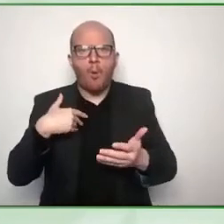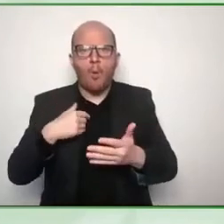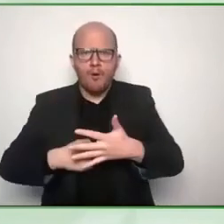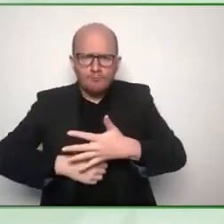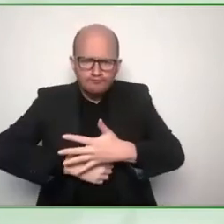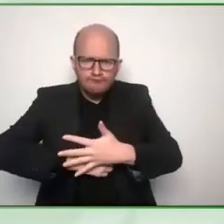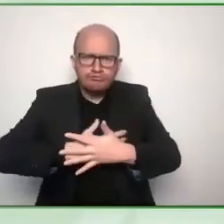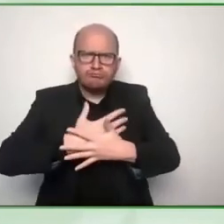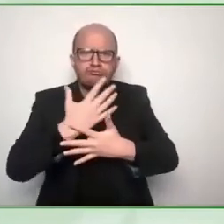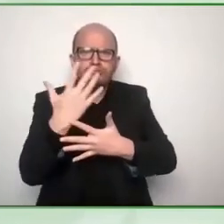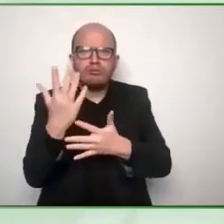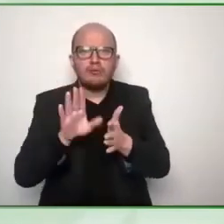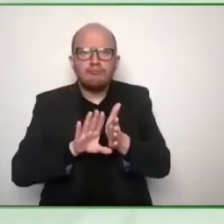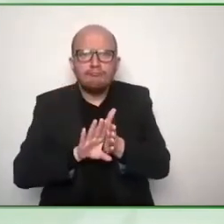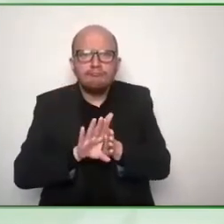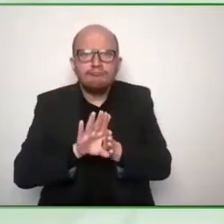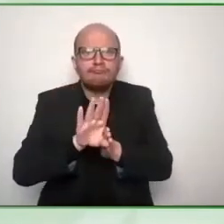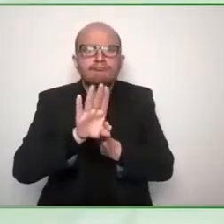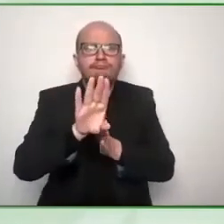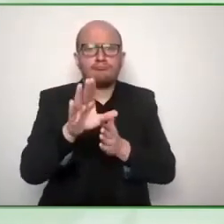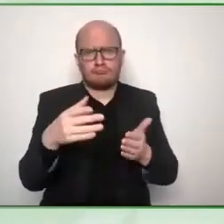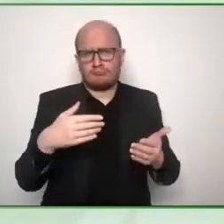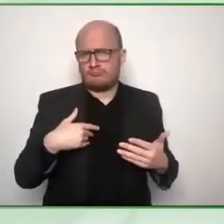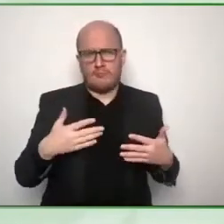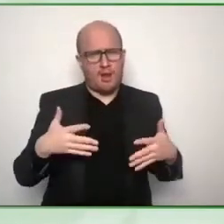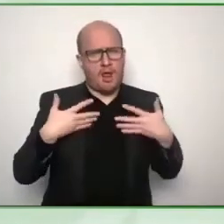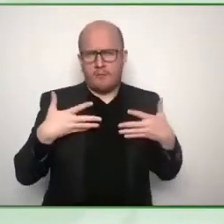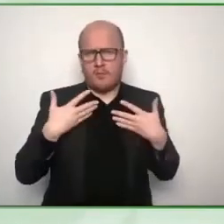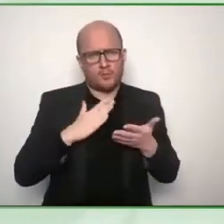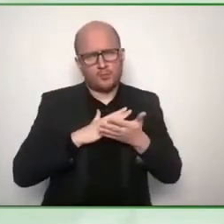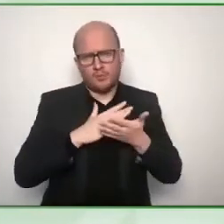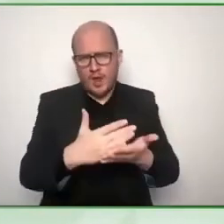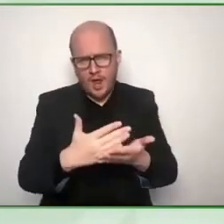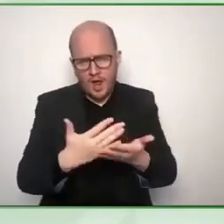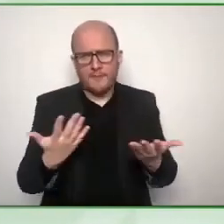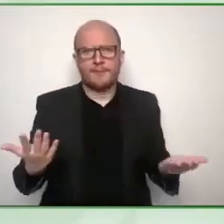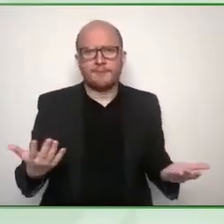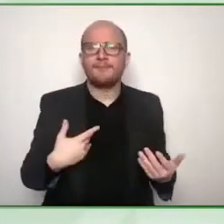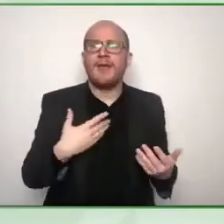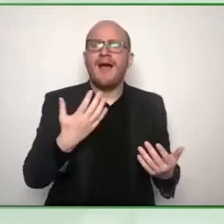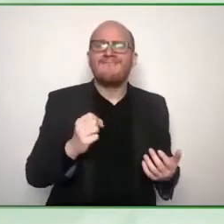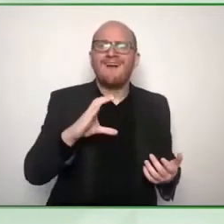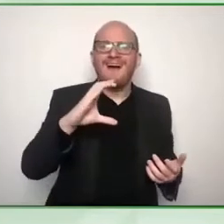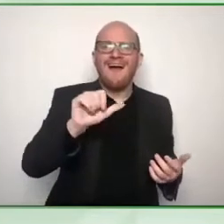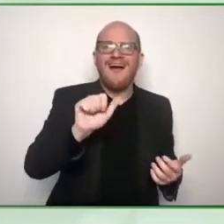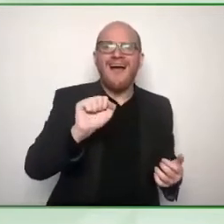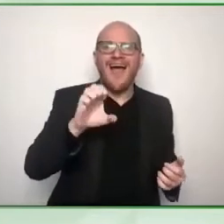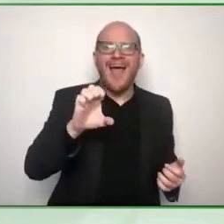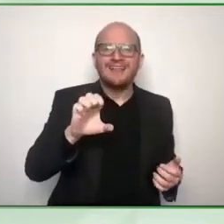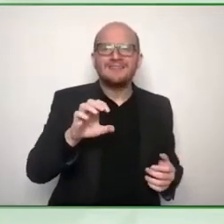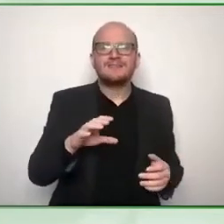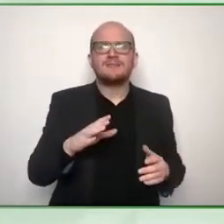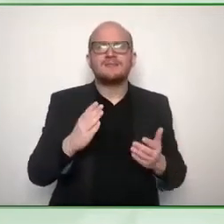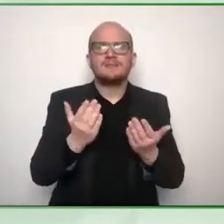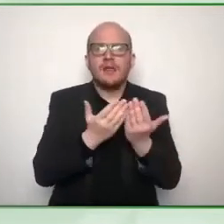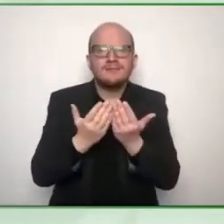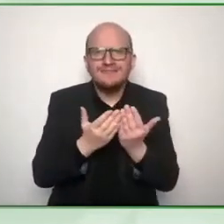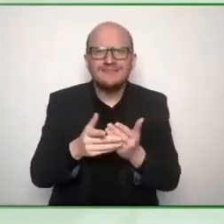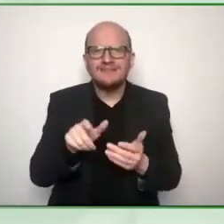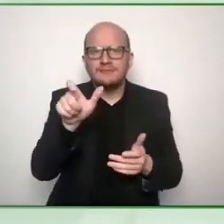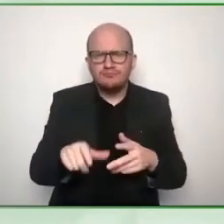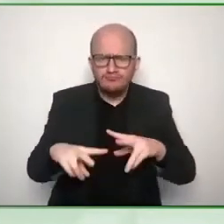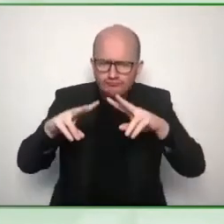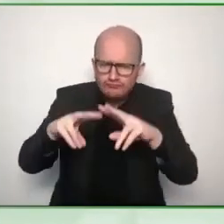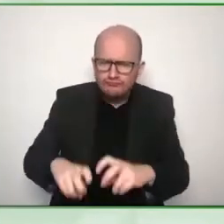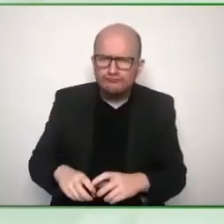effect as well so that uh case study is called push and pull why south australia leads the way in online accessibility uh